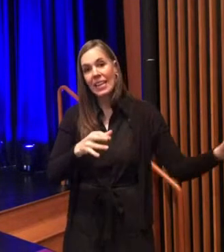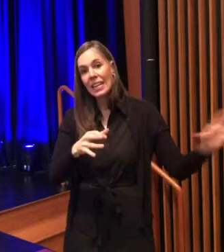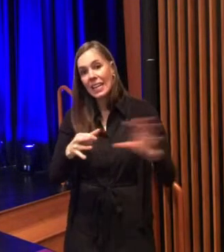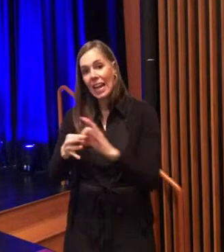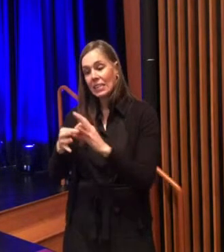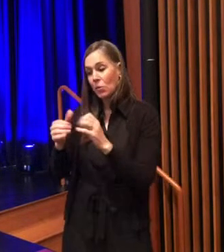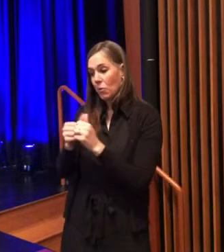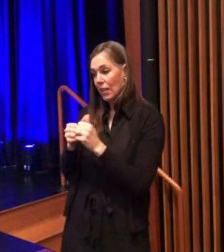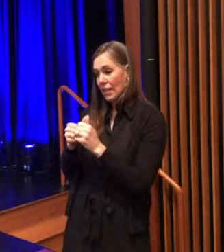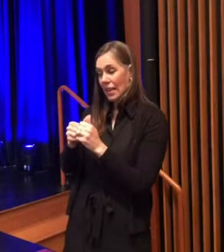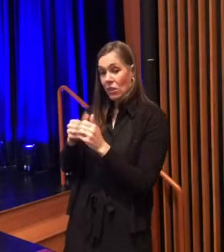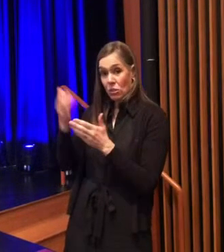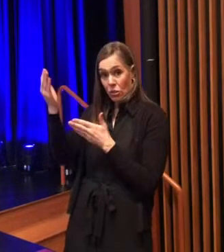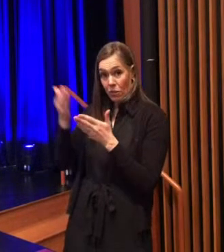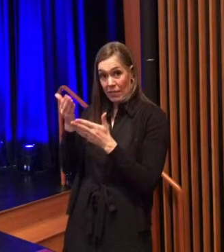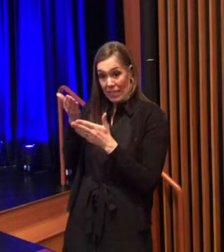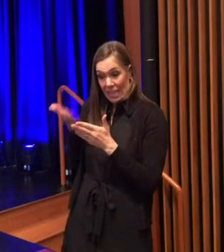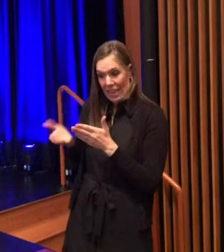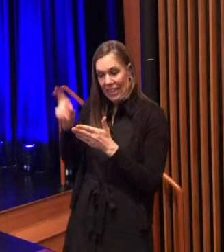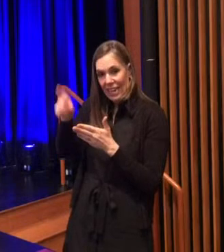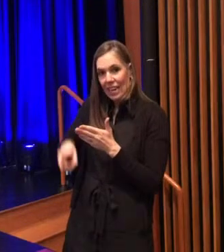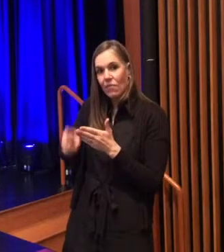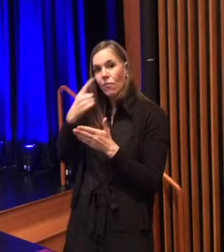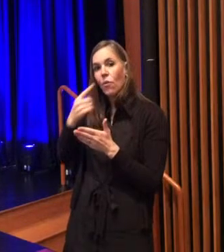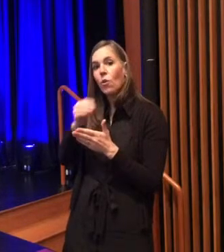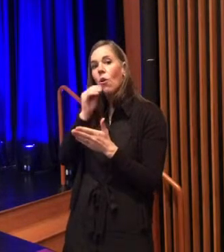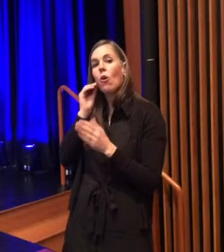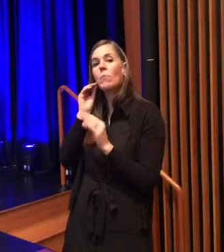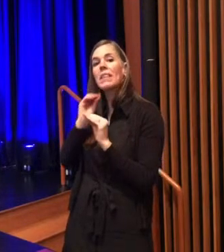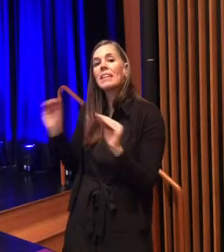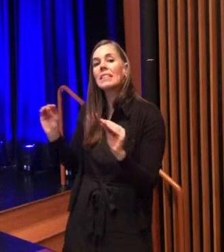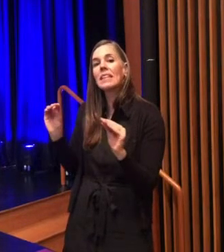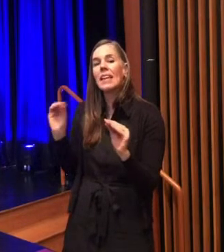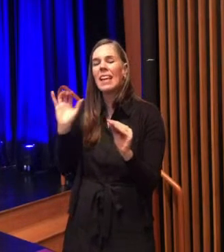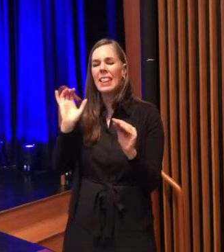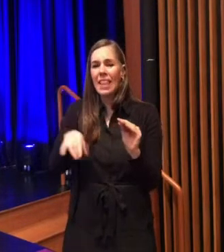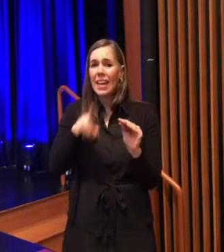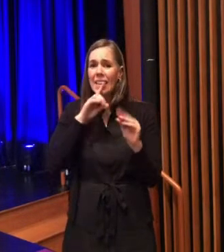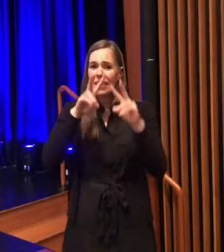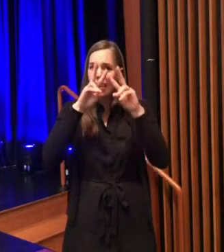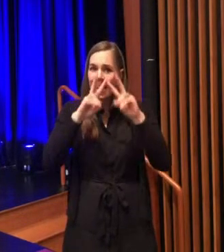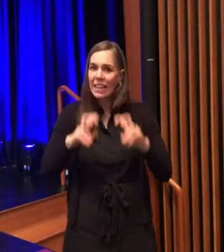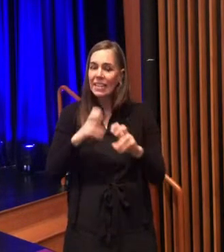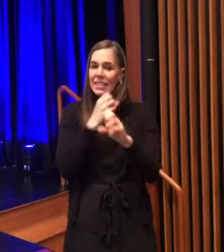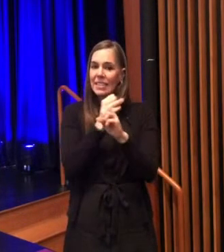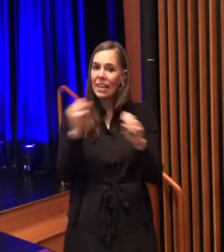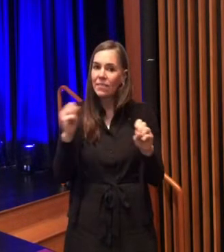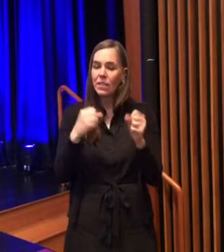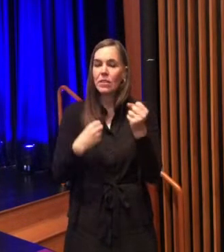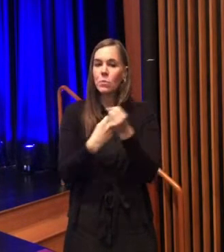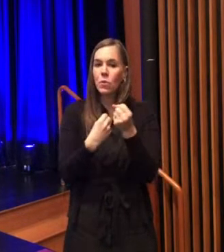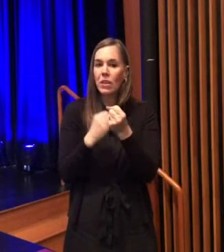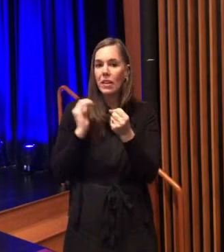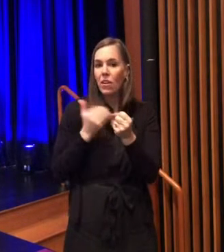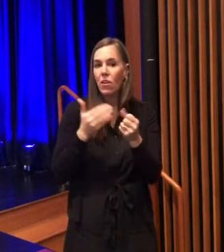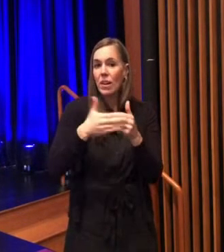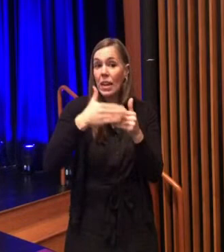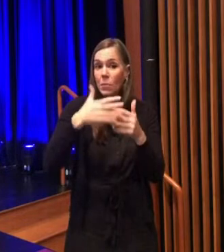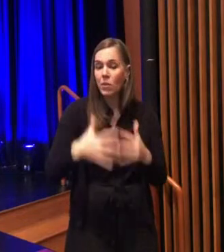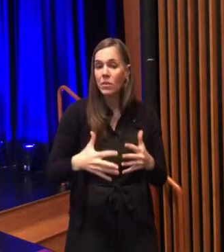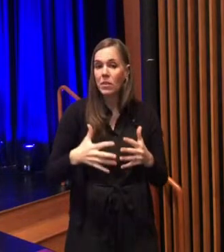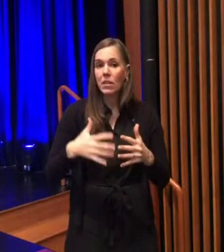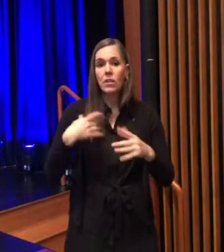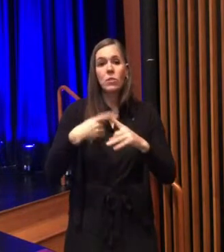coalition this people-centered approach is about taking a holistic look at safety and working to support our neighbors to prevent